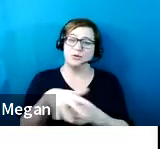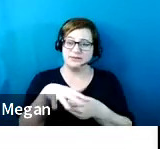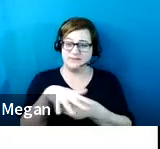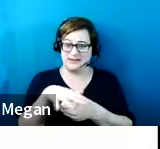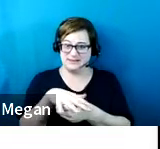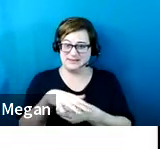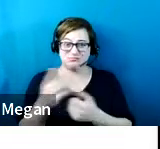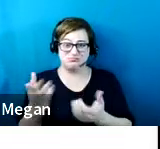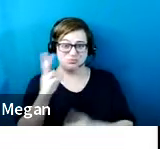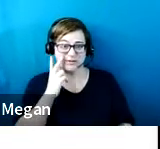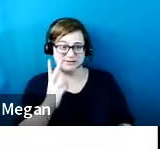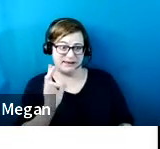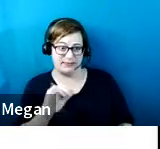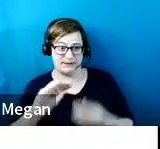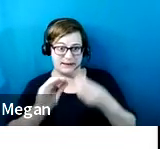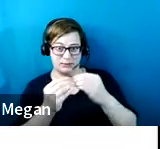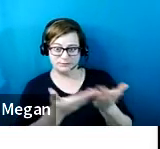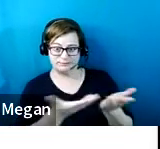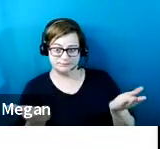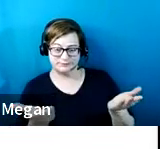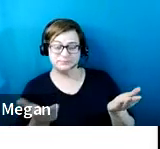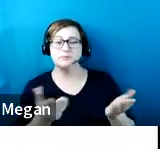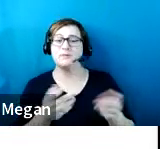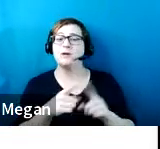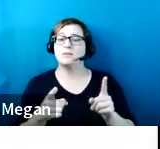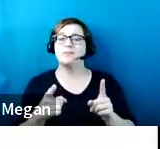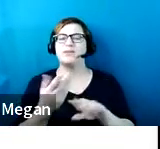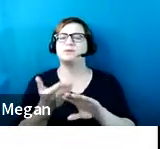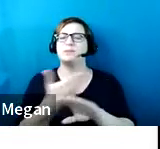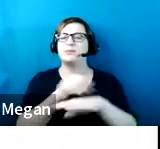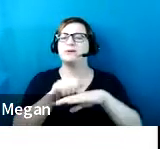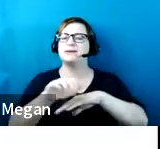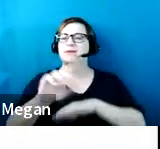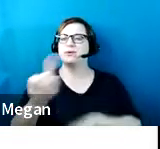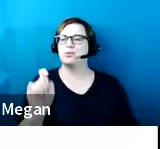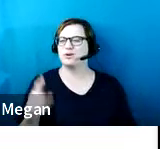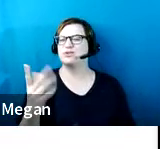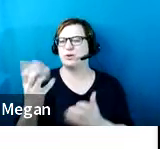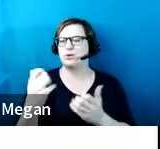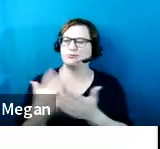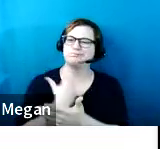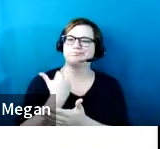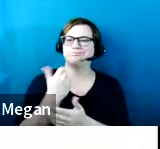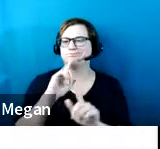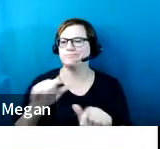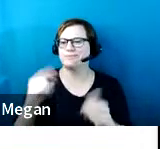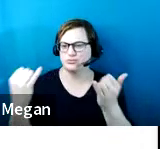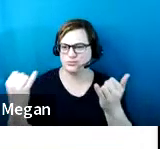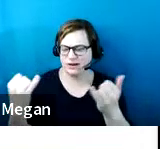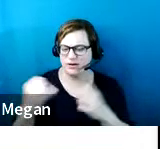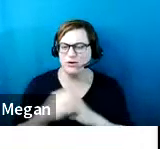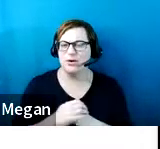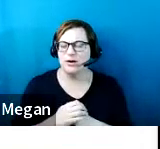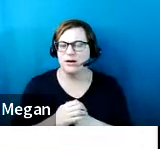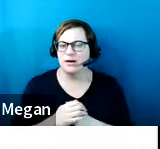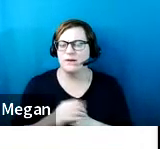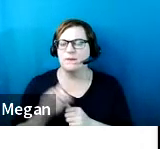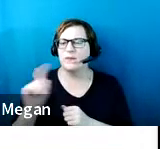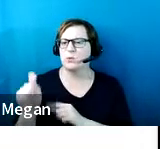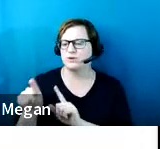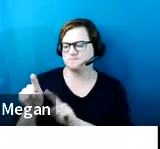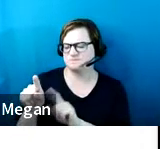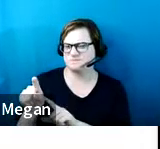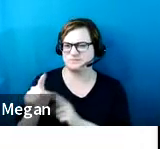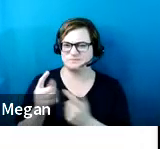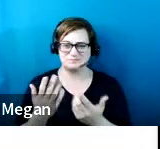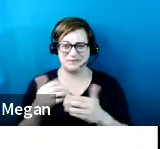Now we did have a pre-submitted question that I wanted to address here. So, and the question is how are